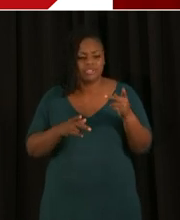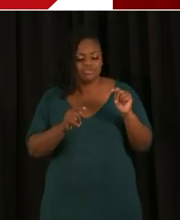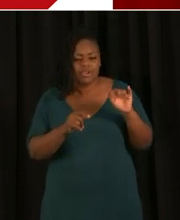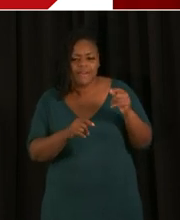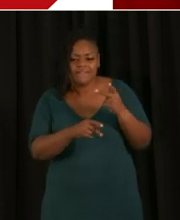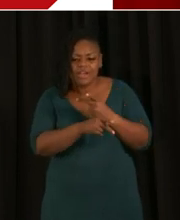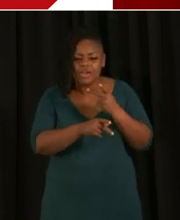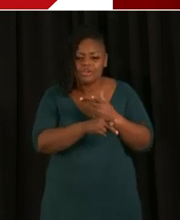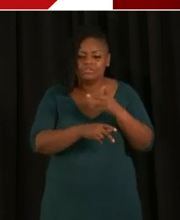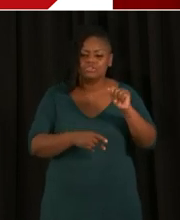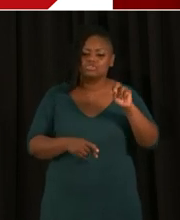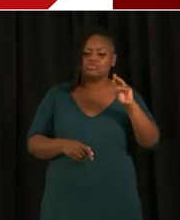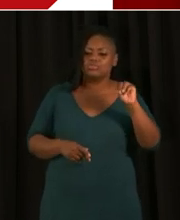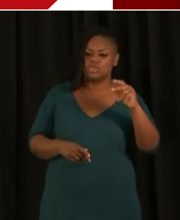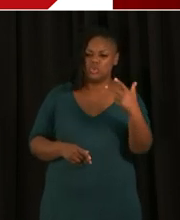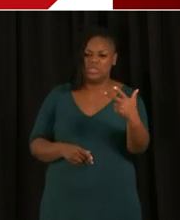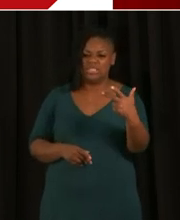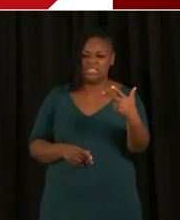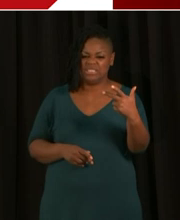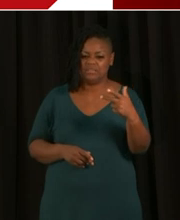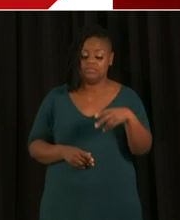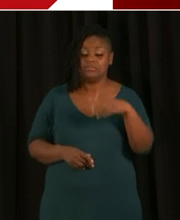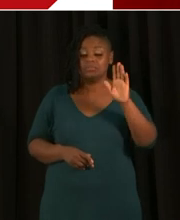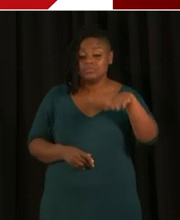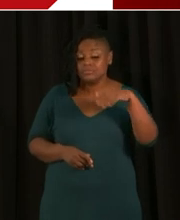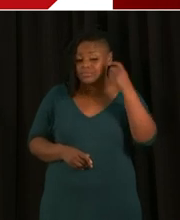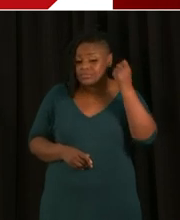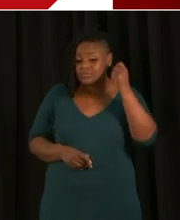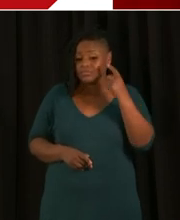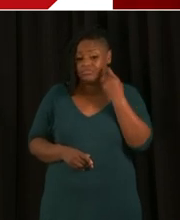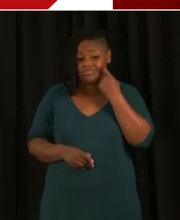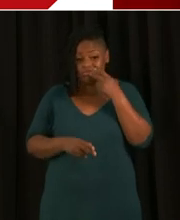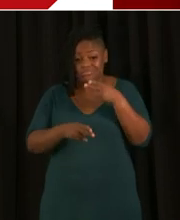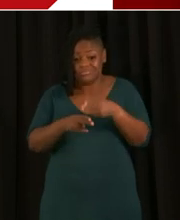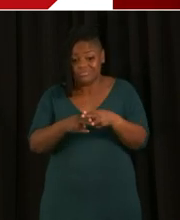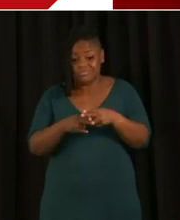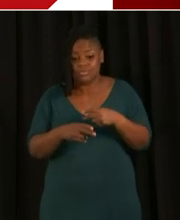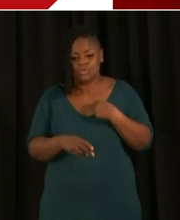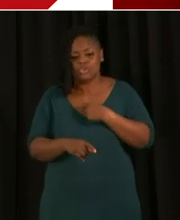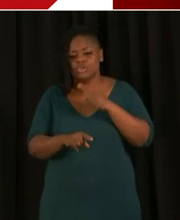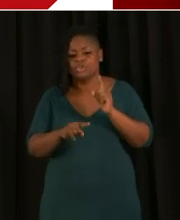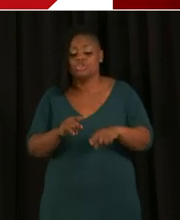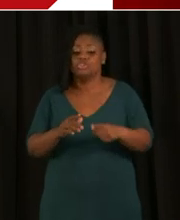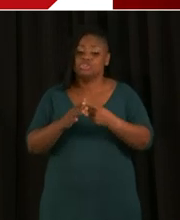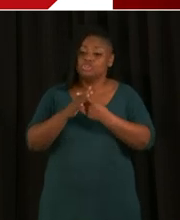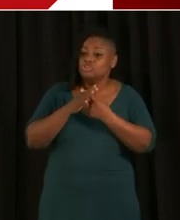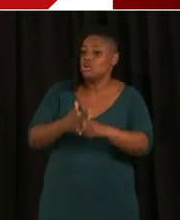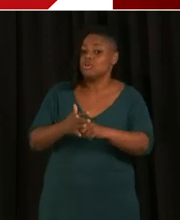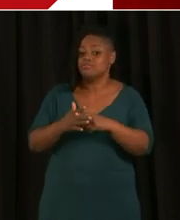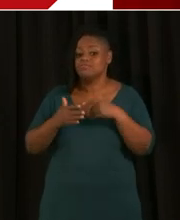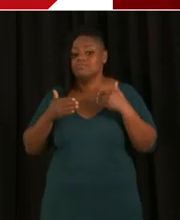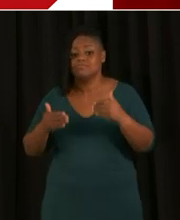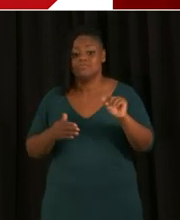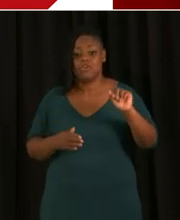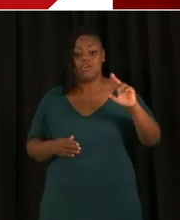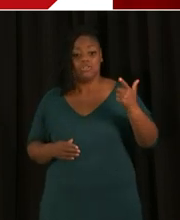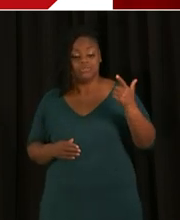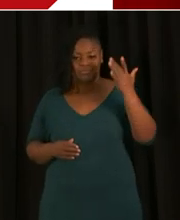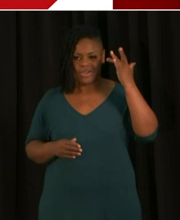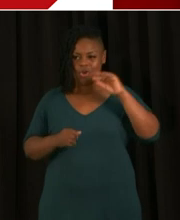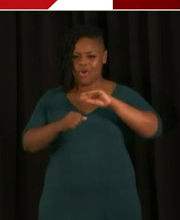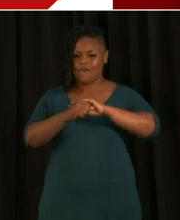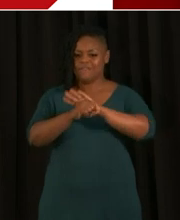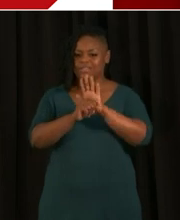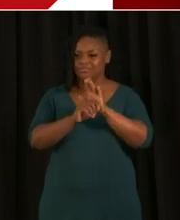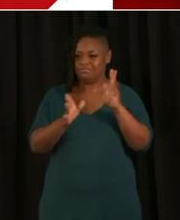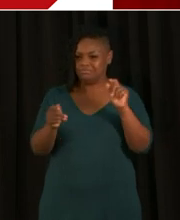we were not able to start in August because of the change in the pandemic. We thought we had the